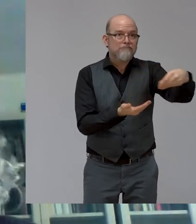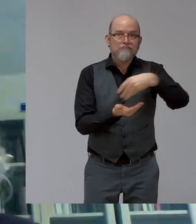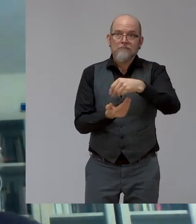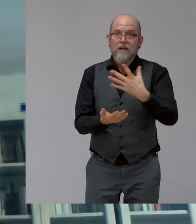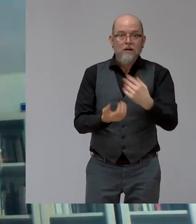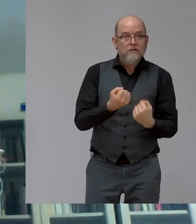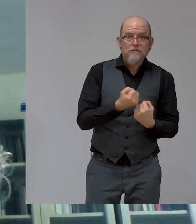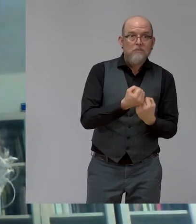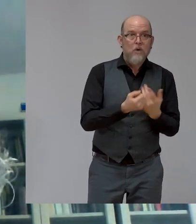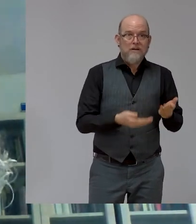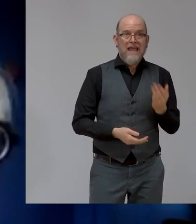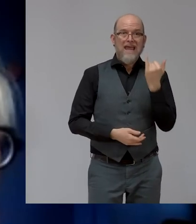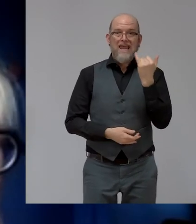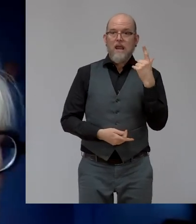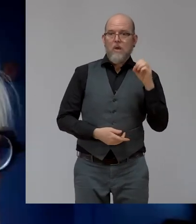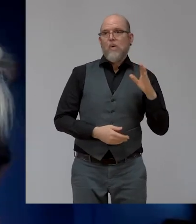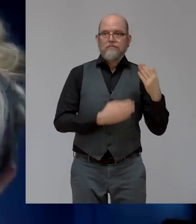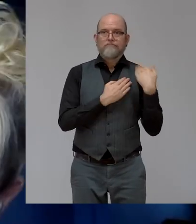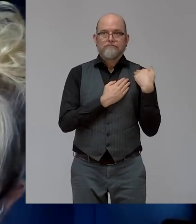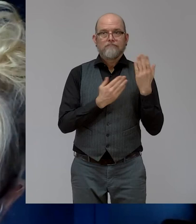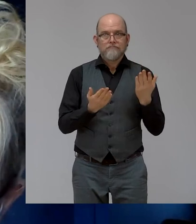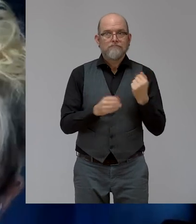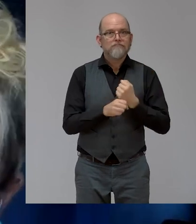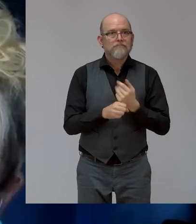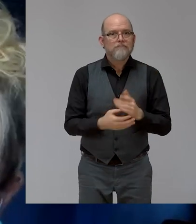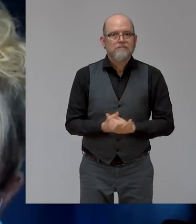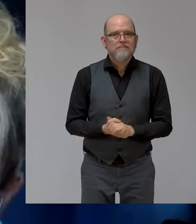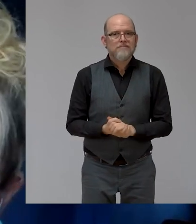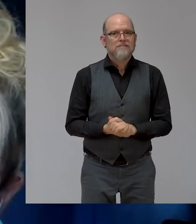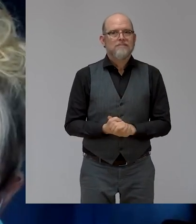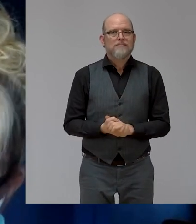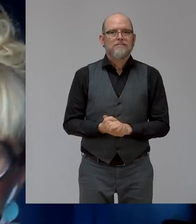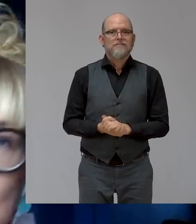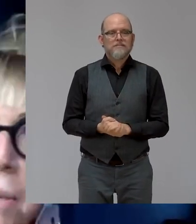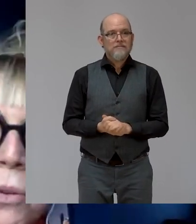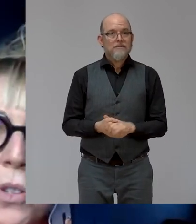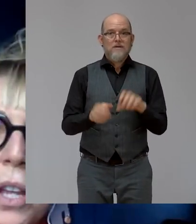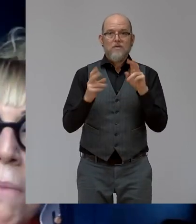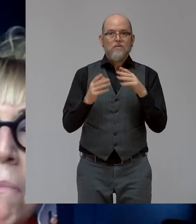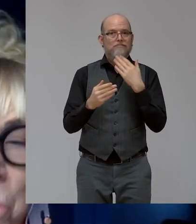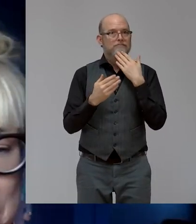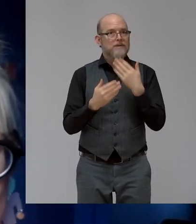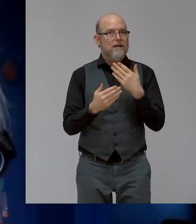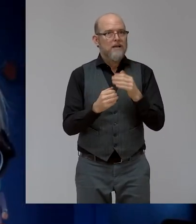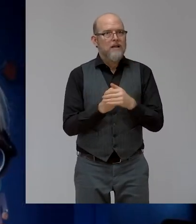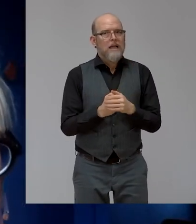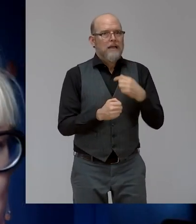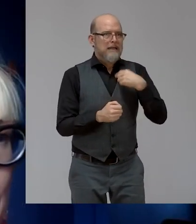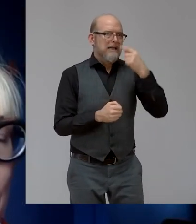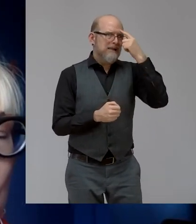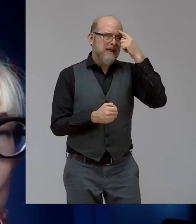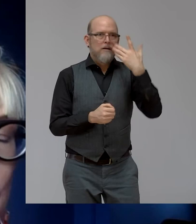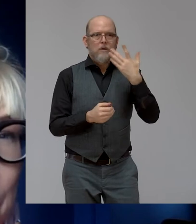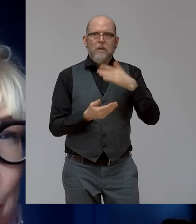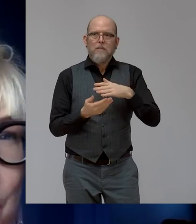Thank you. I want to come back to on that because I think that is probably the most important issue that